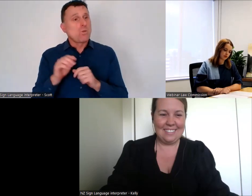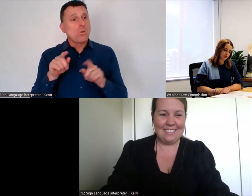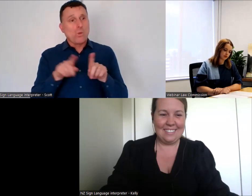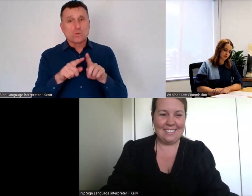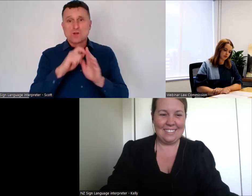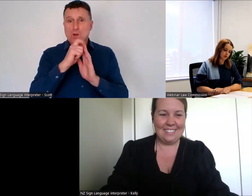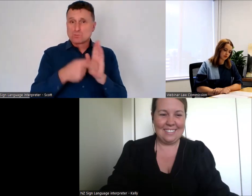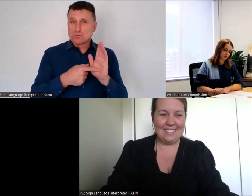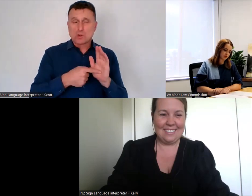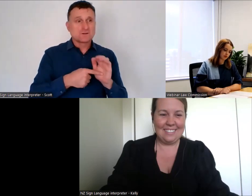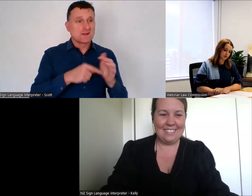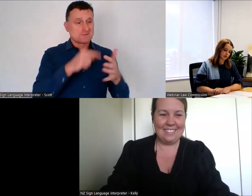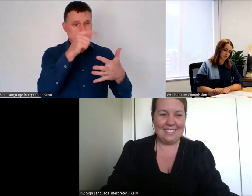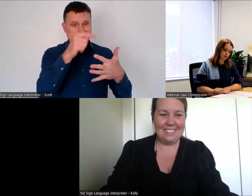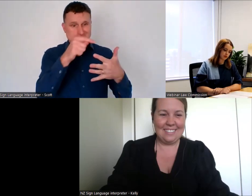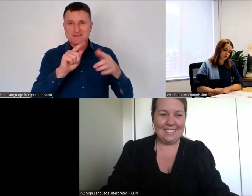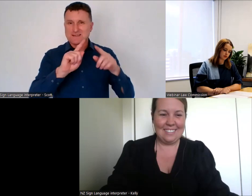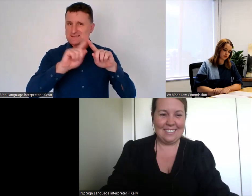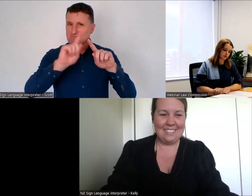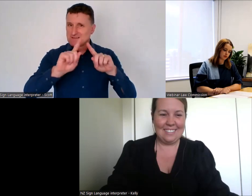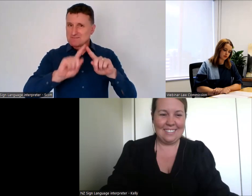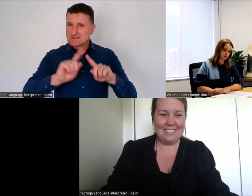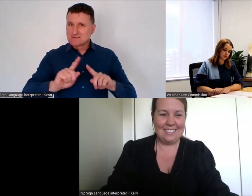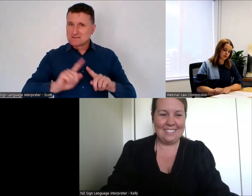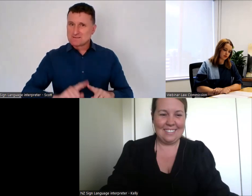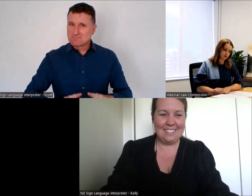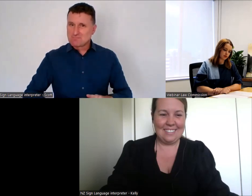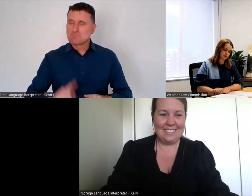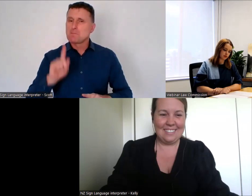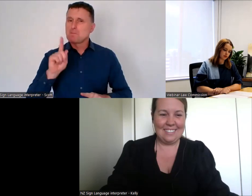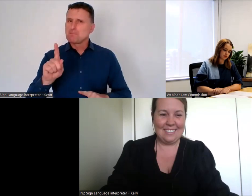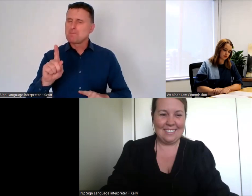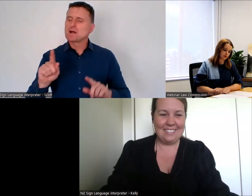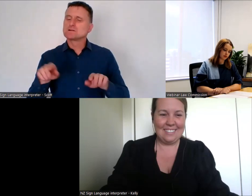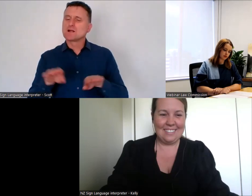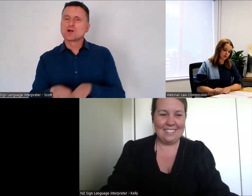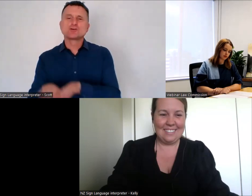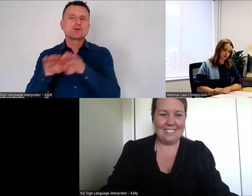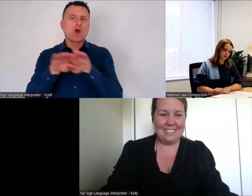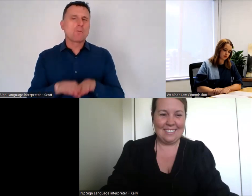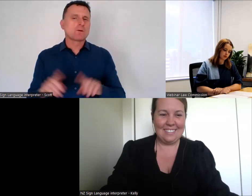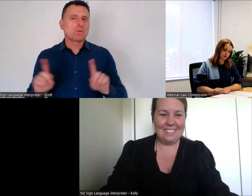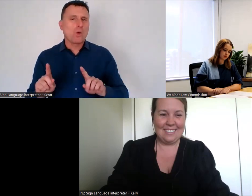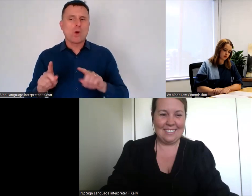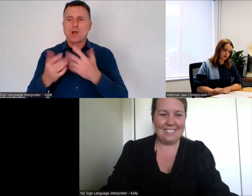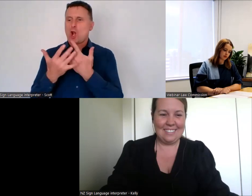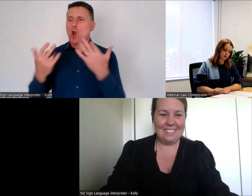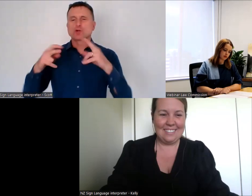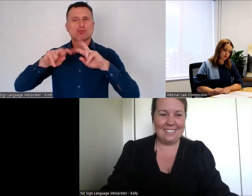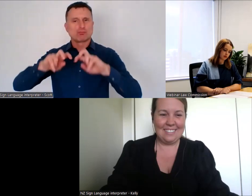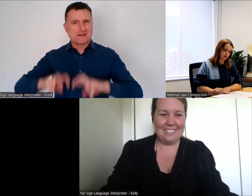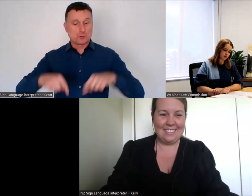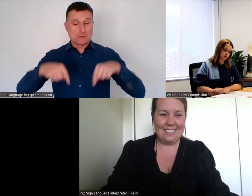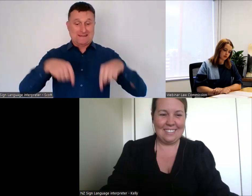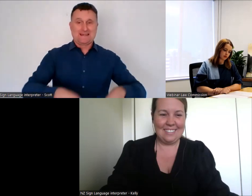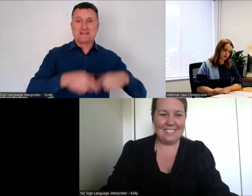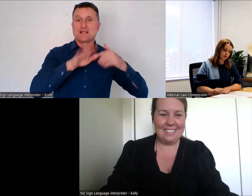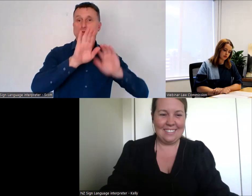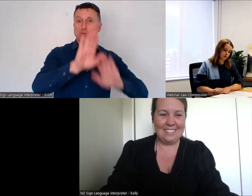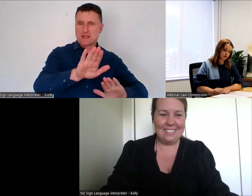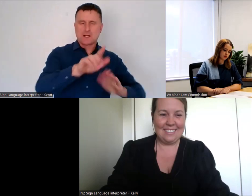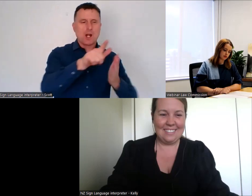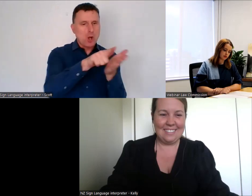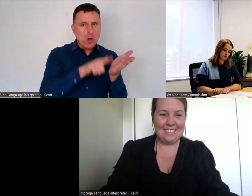but the common things are we do a lot of research in New Zealand and overseas of relevant law